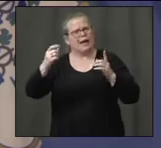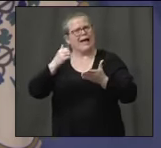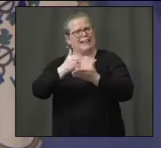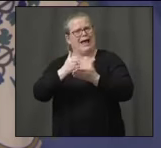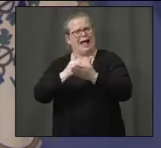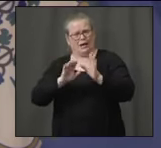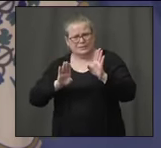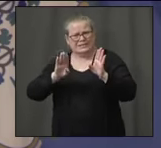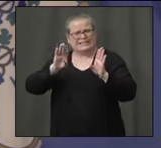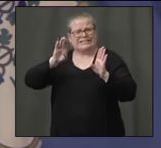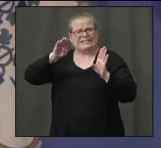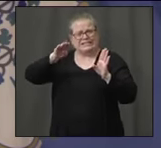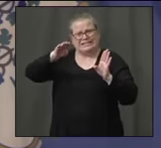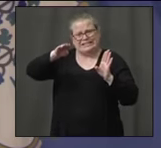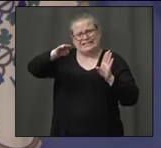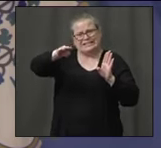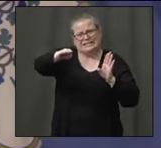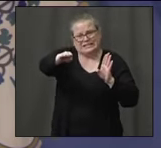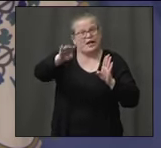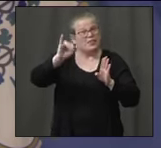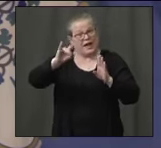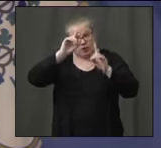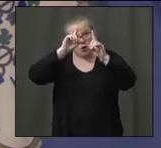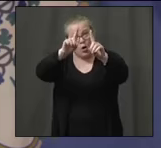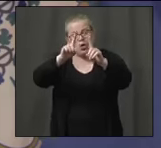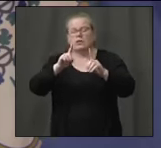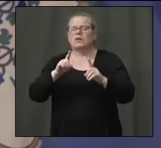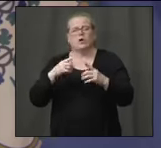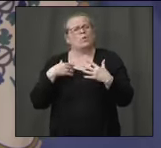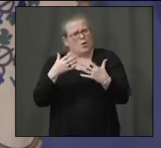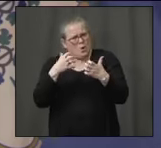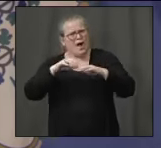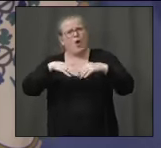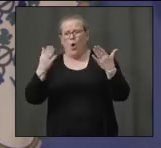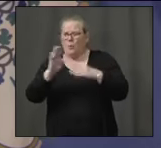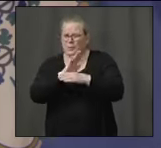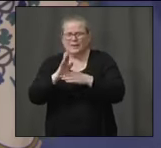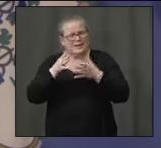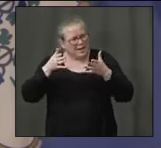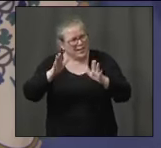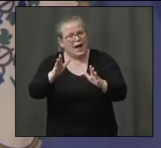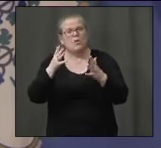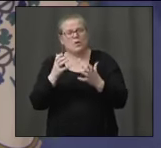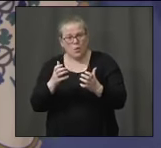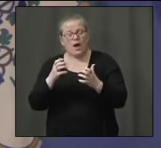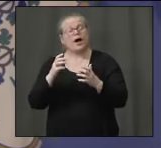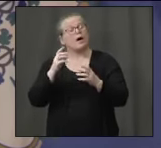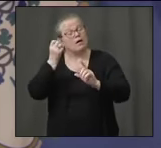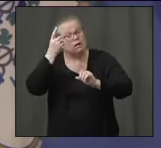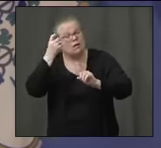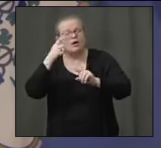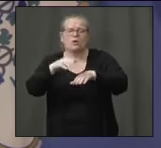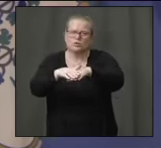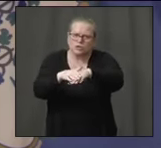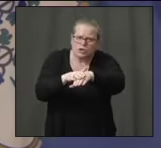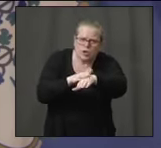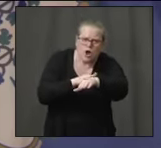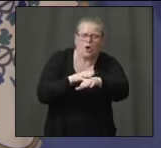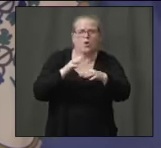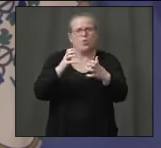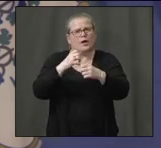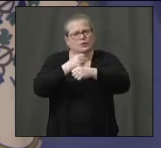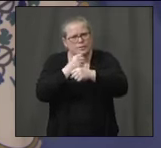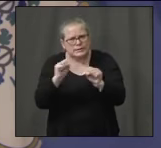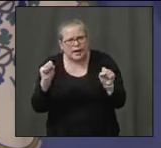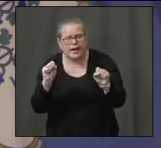quickly as we can, as safely as we can, not risking the possibility of a second surge. We're seeing that in India. We're seeing that